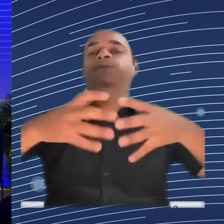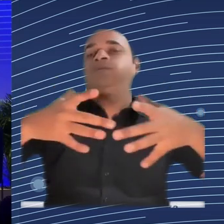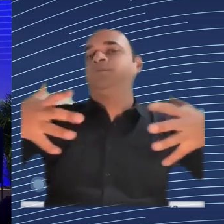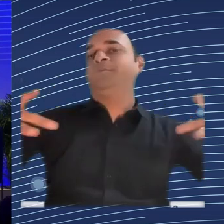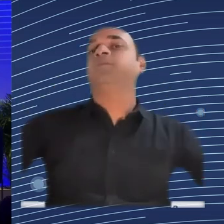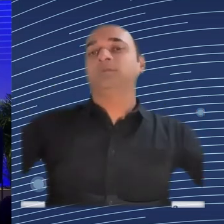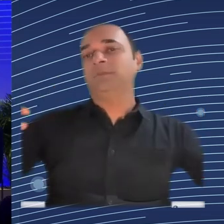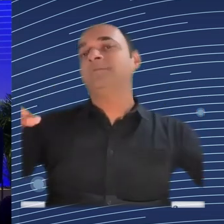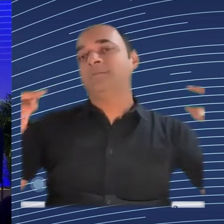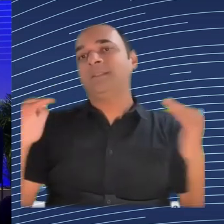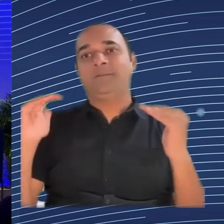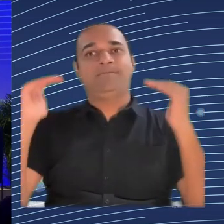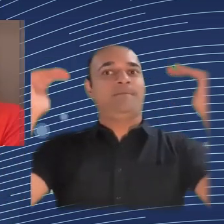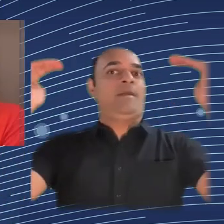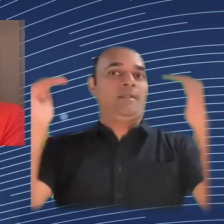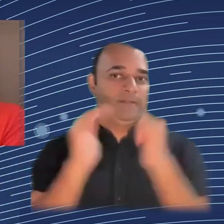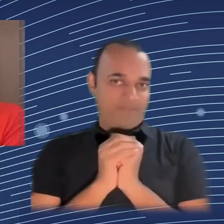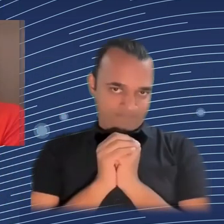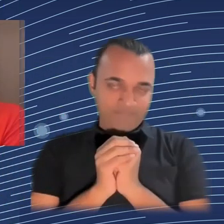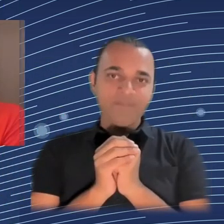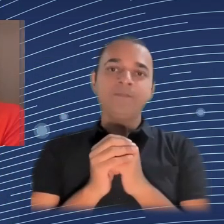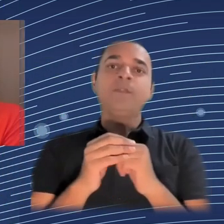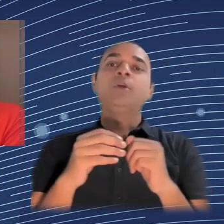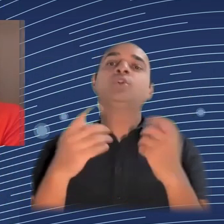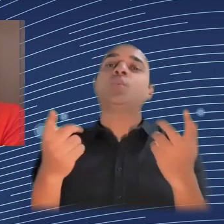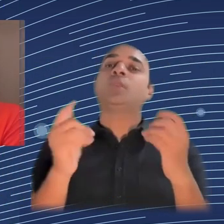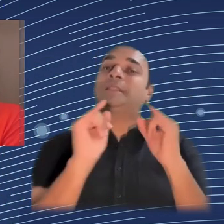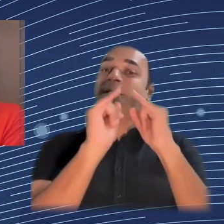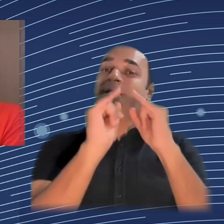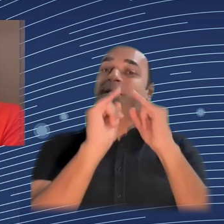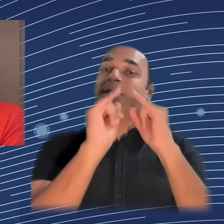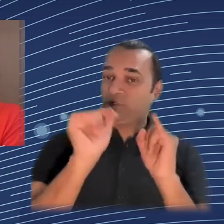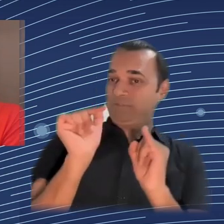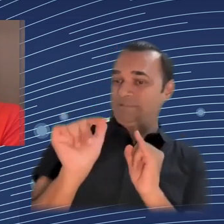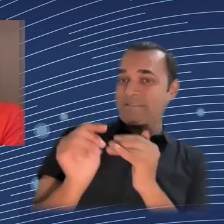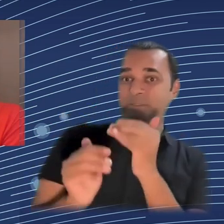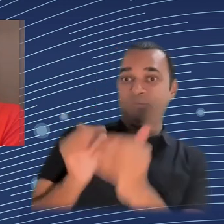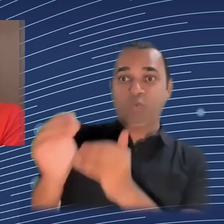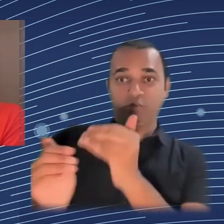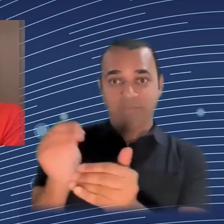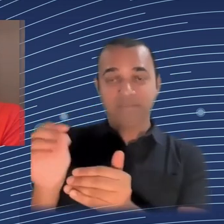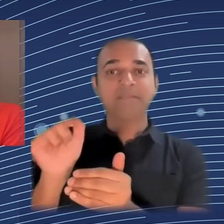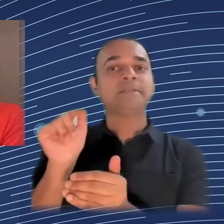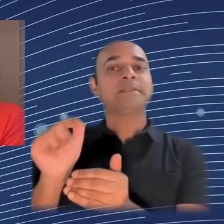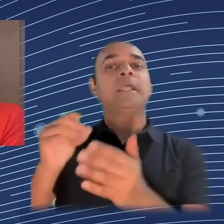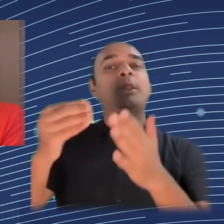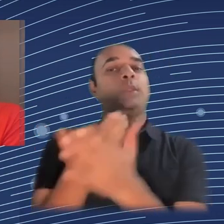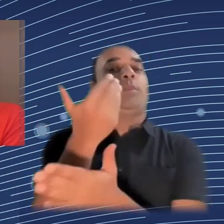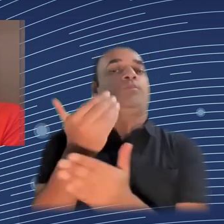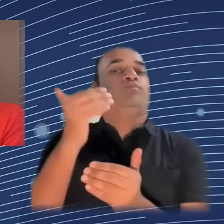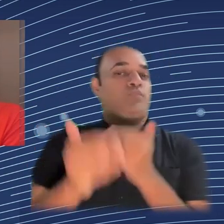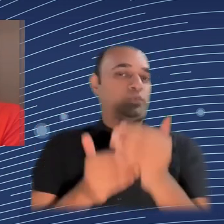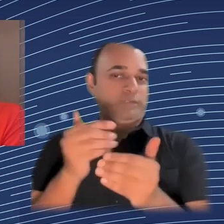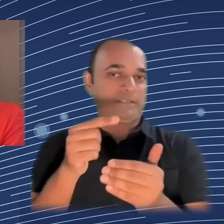a very, very interesting question. And I'd like all the panelists to respond if they want, but perhaps,